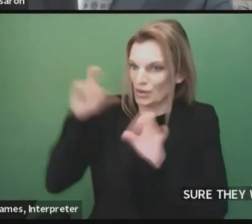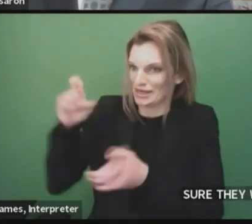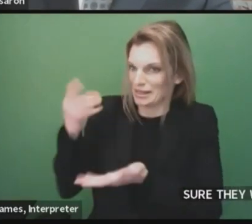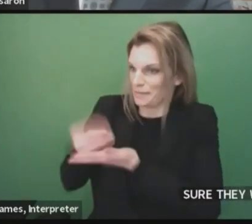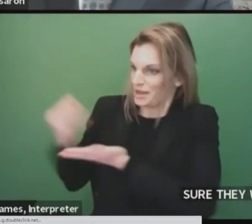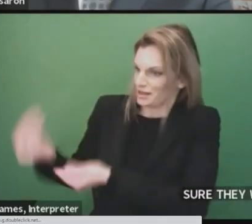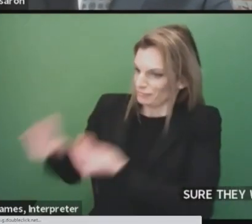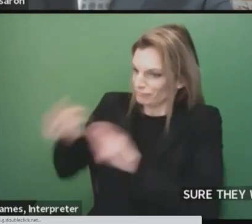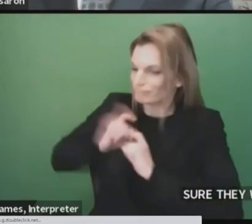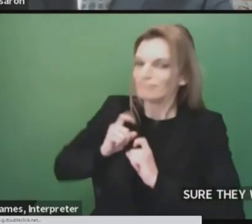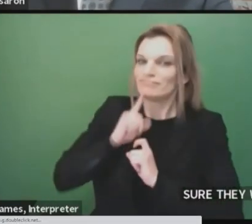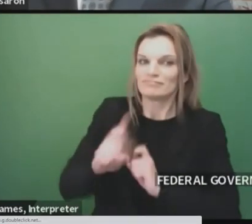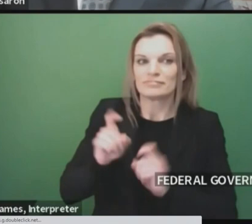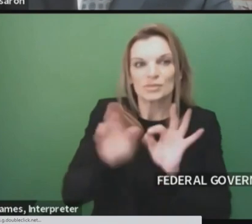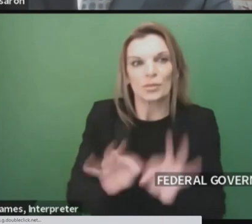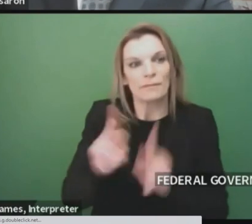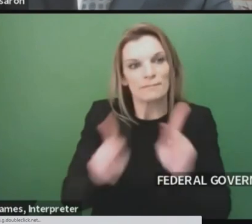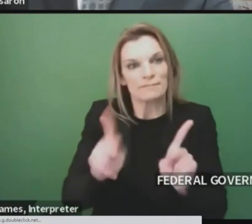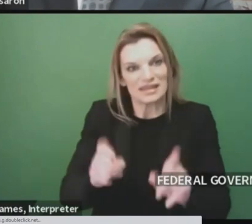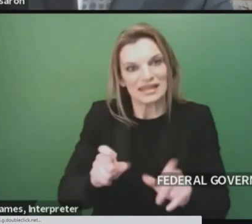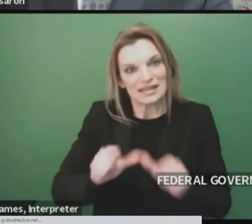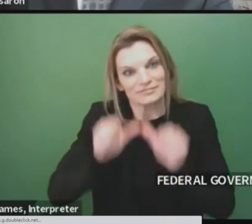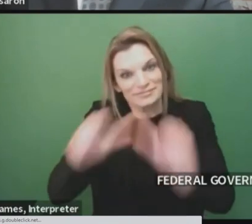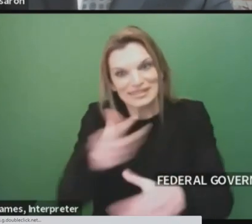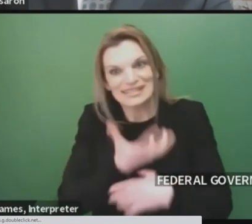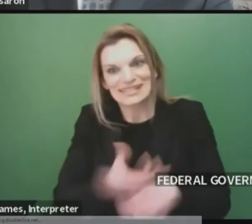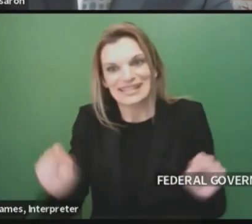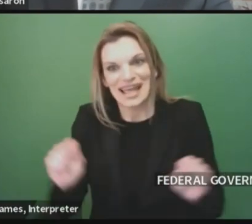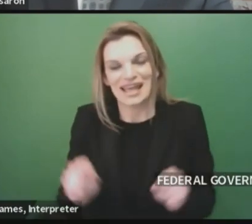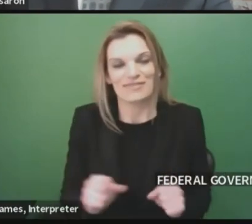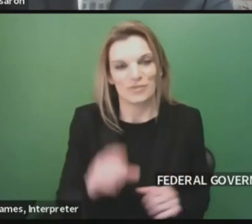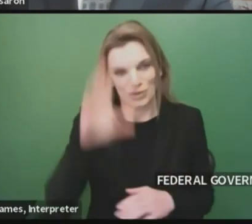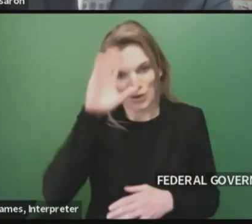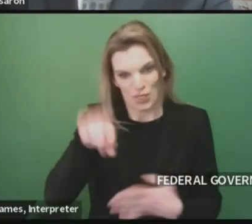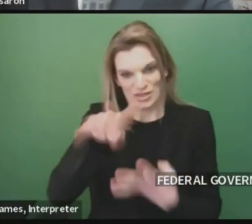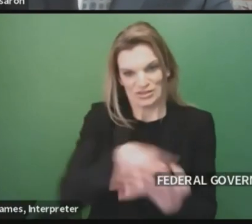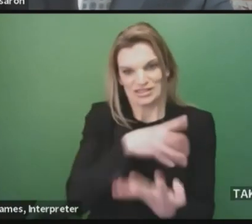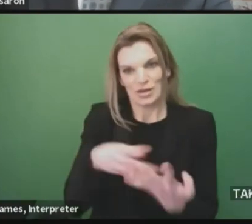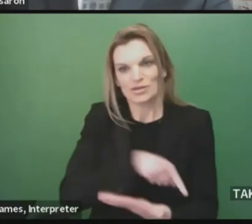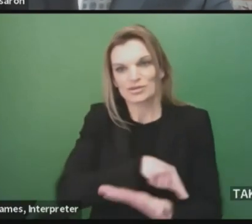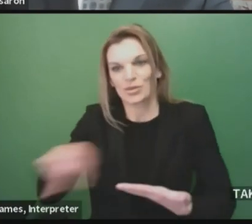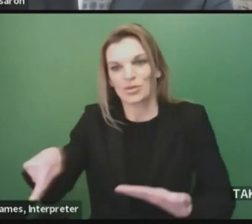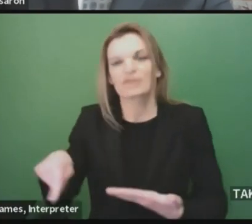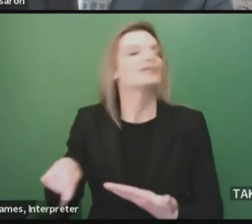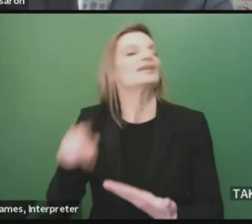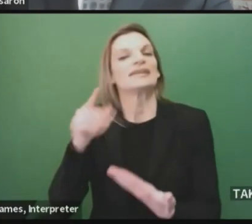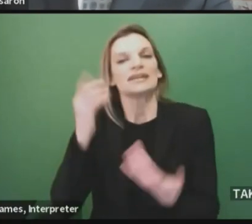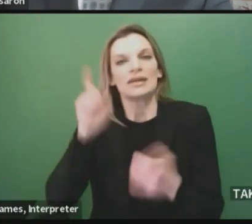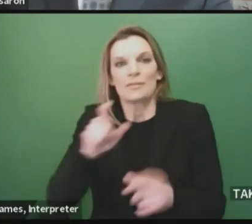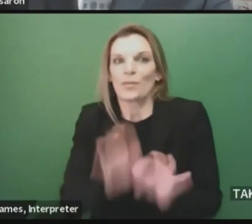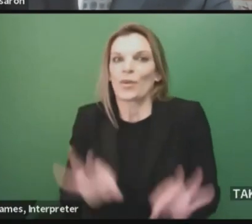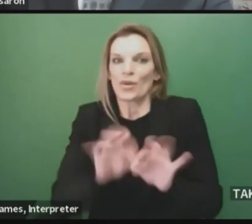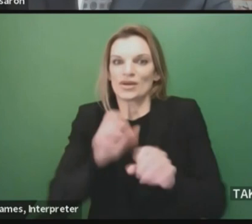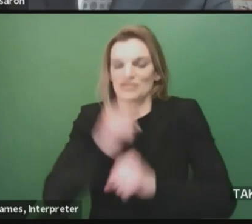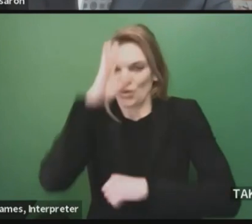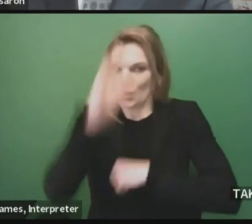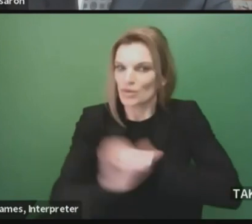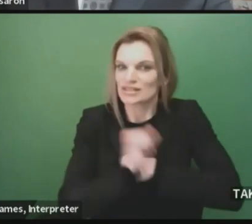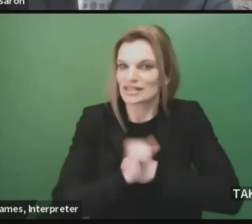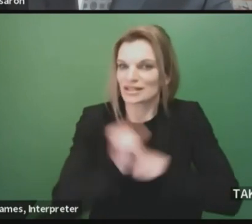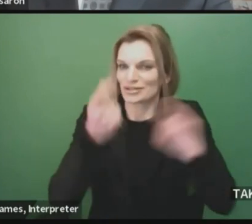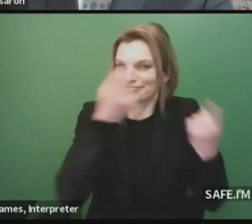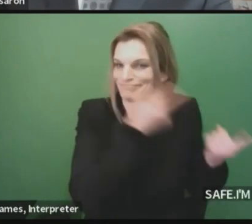stay safe. I'm glad that they've been wise about their schedule this week, but we really need to get moving in this.